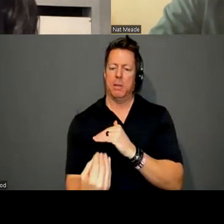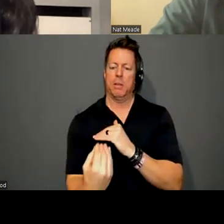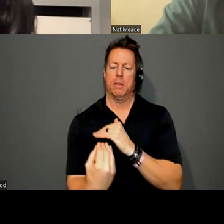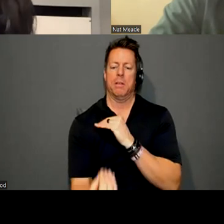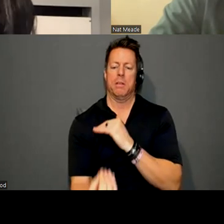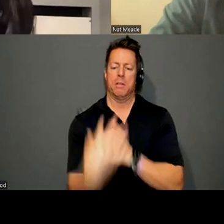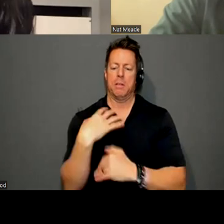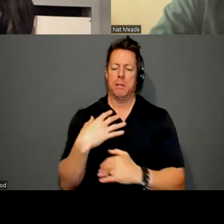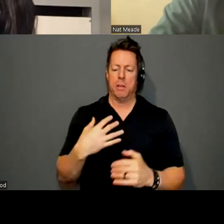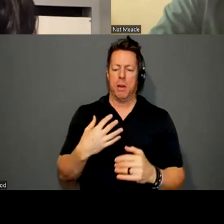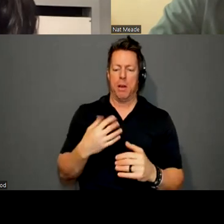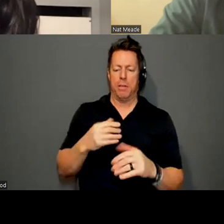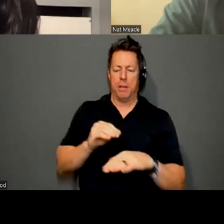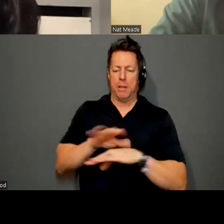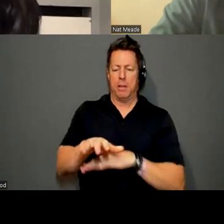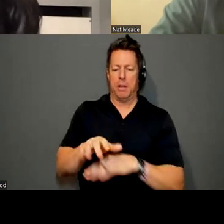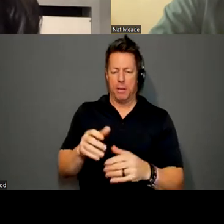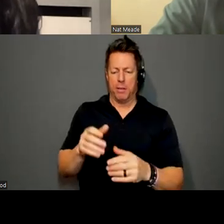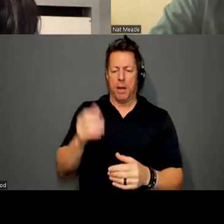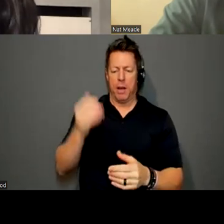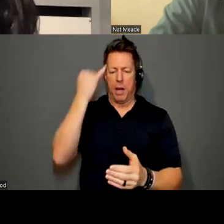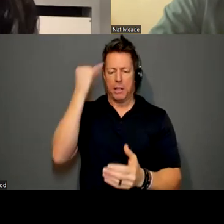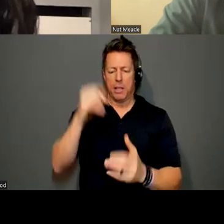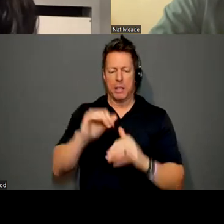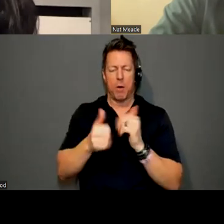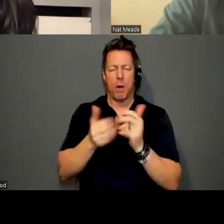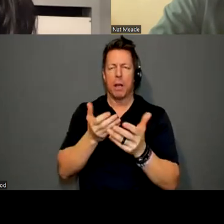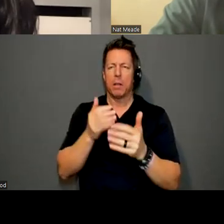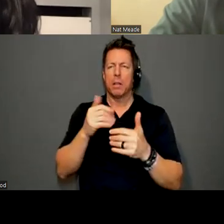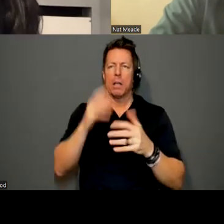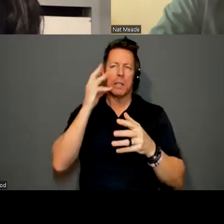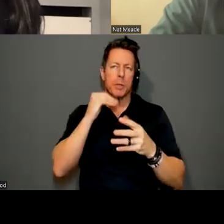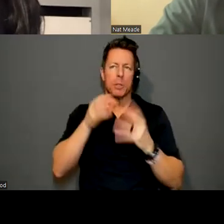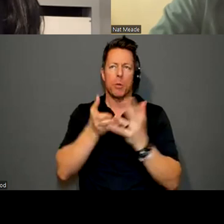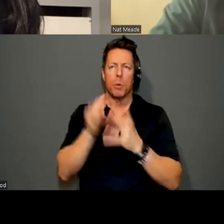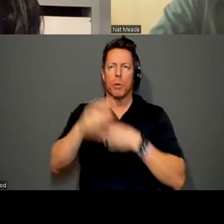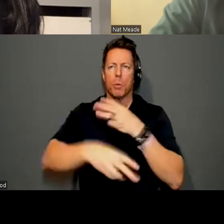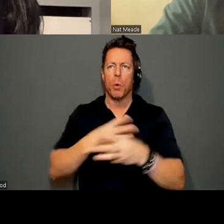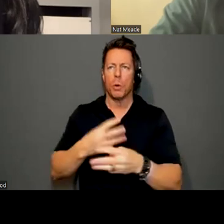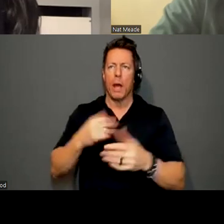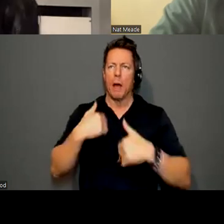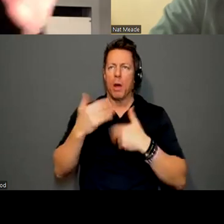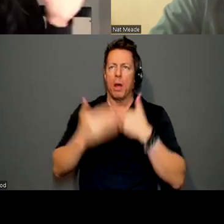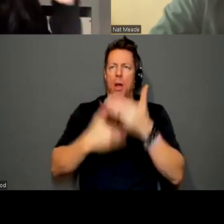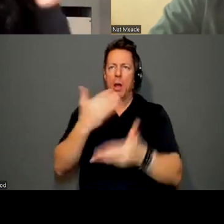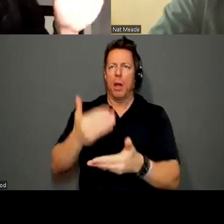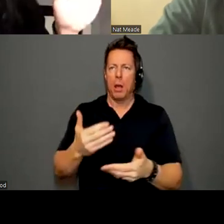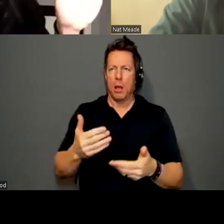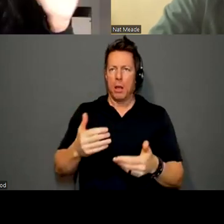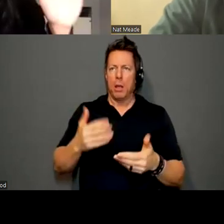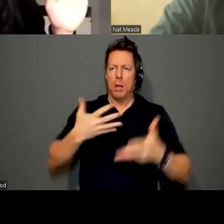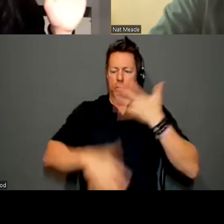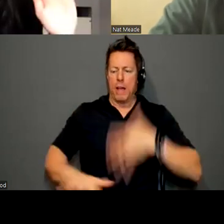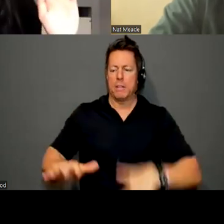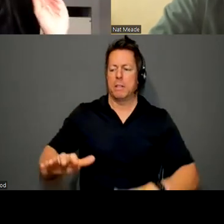of, like, how I should be moving through the world, how I should be dressing. So it's, like, rejecting and removal